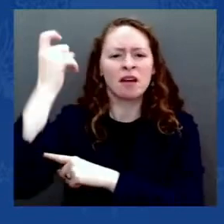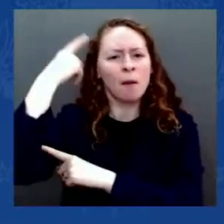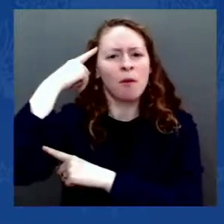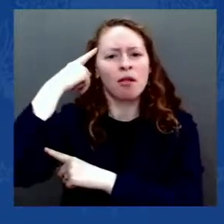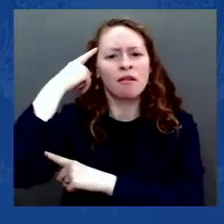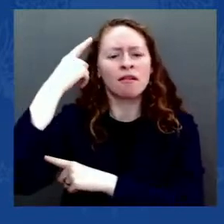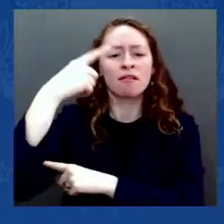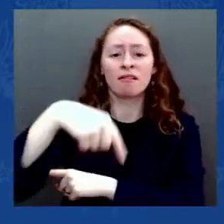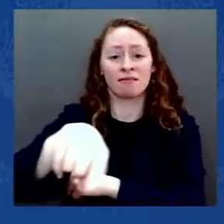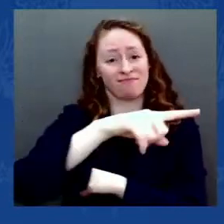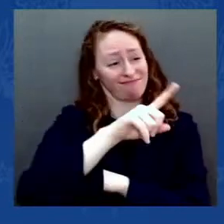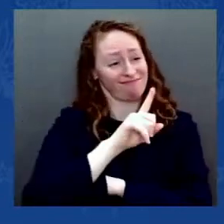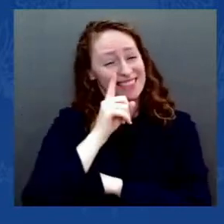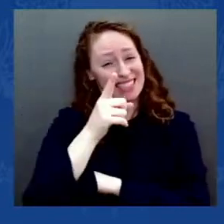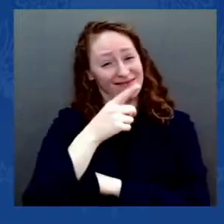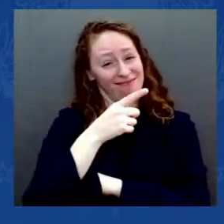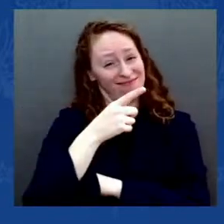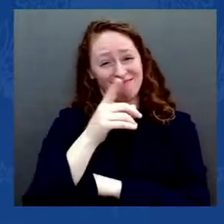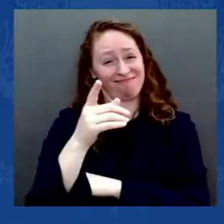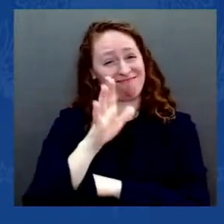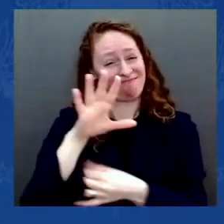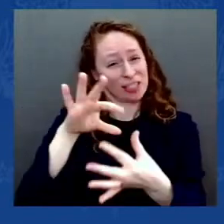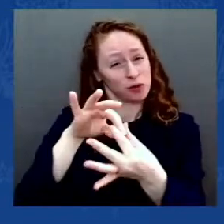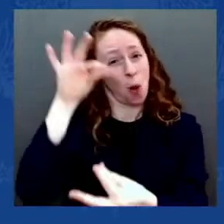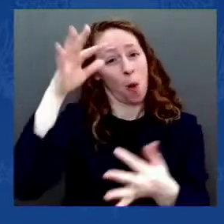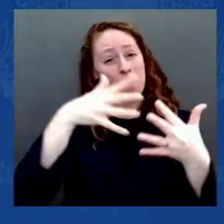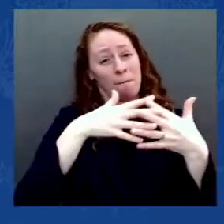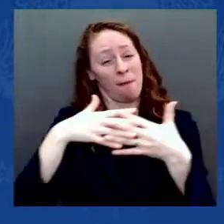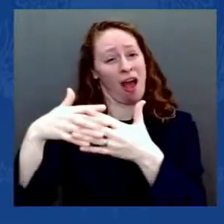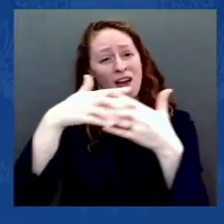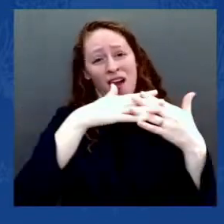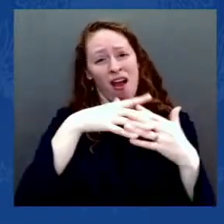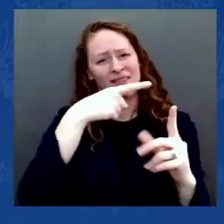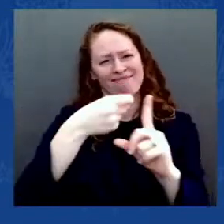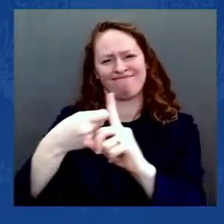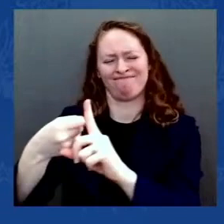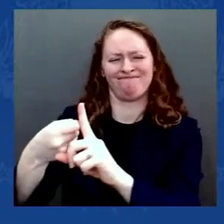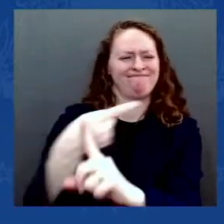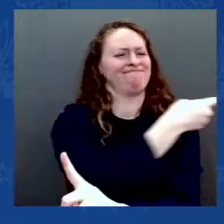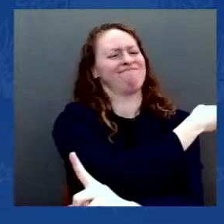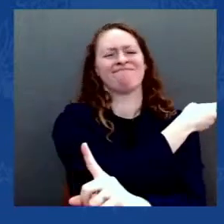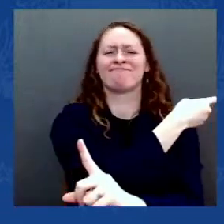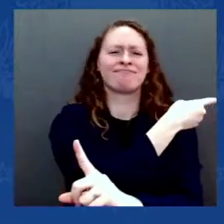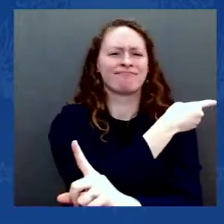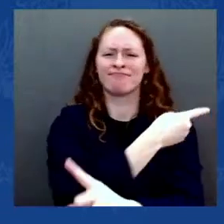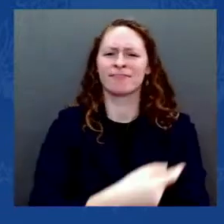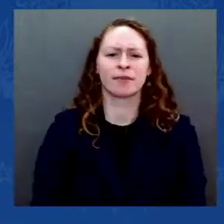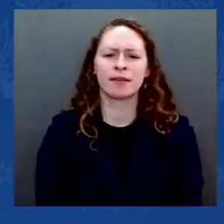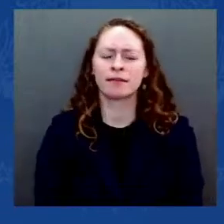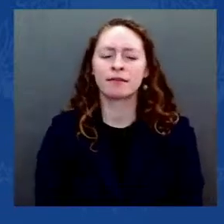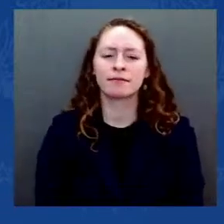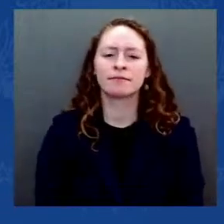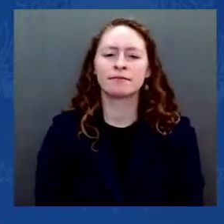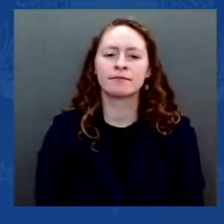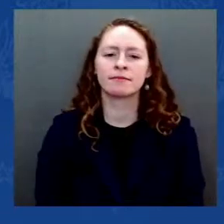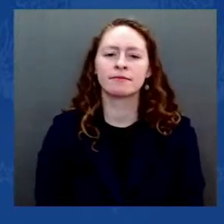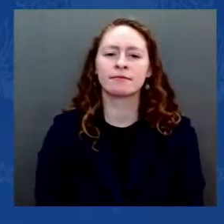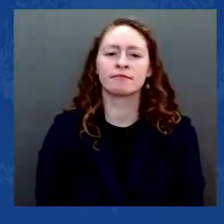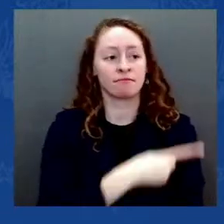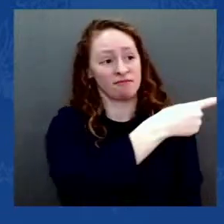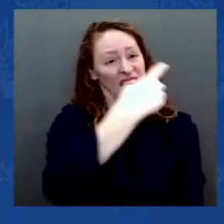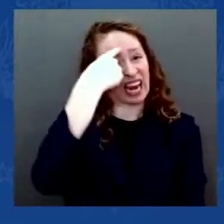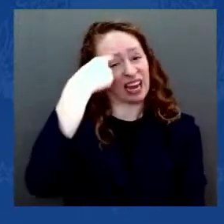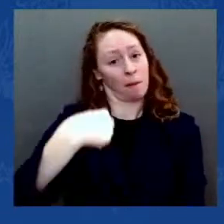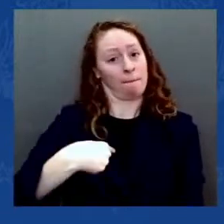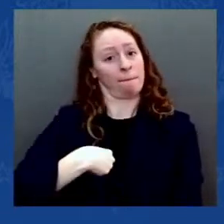They want it to rule or they will ruin. Ruin what our country fought for at Lexington and